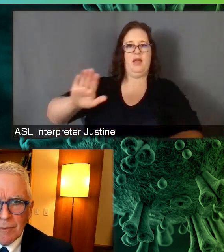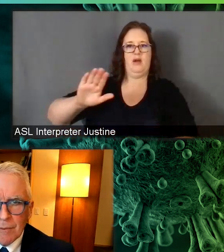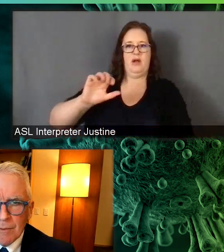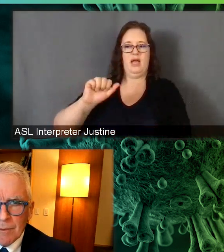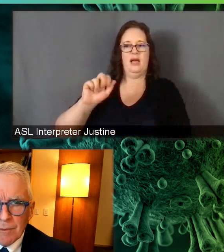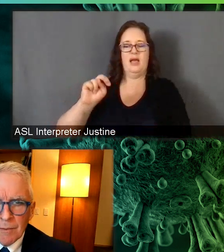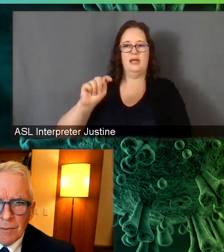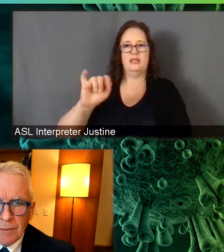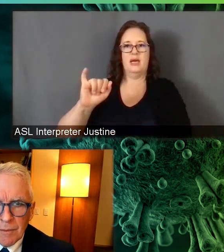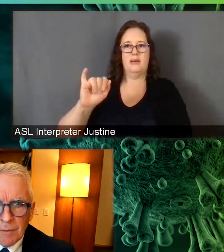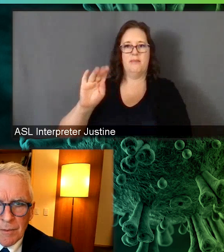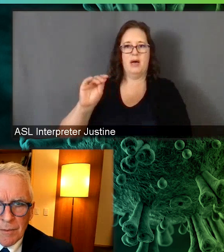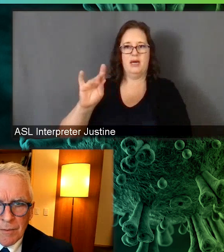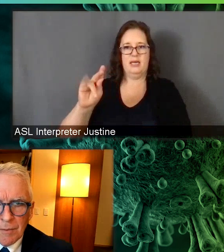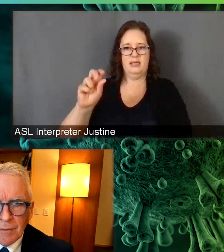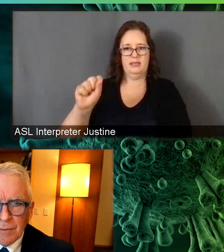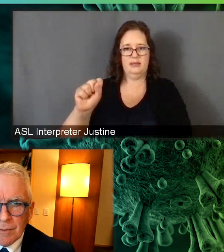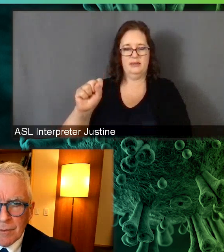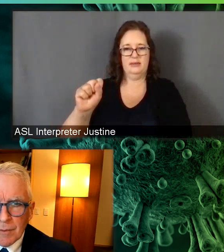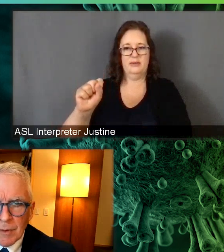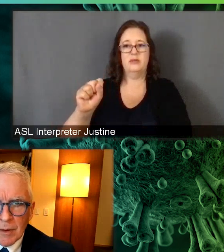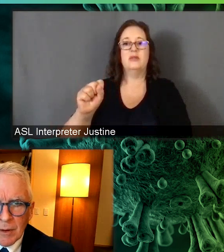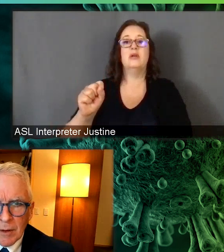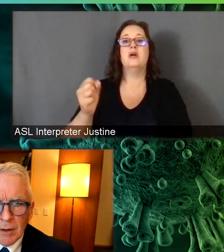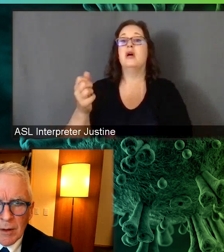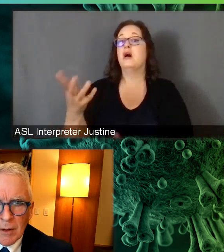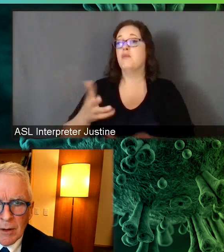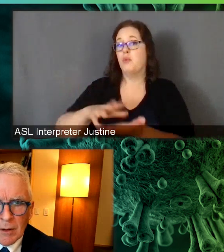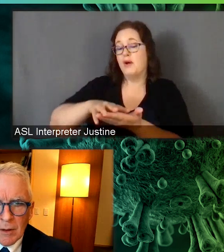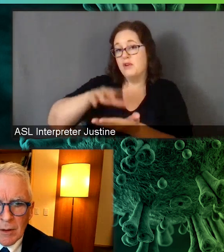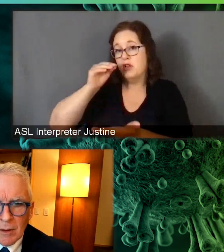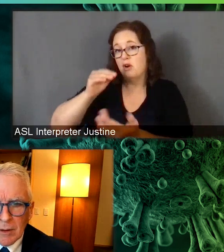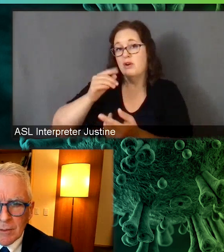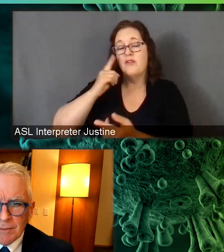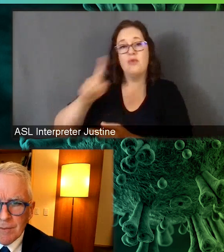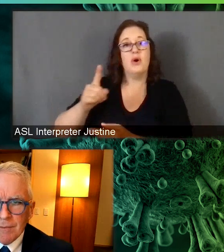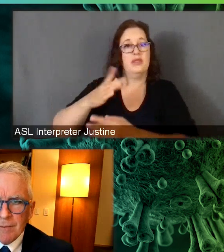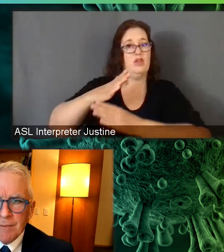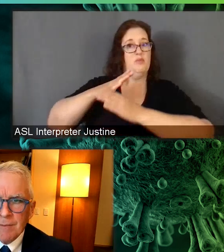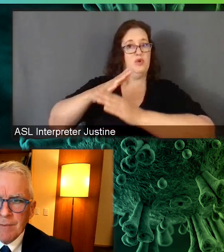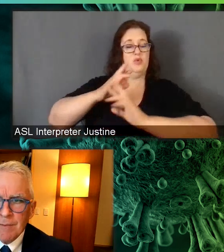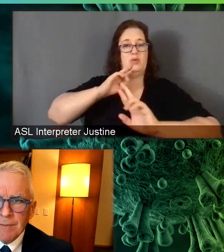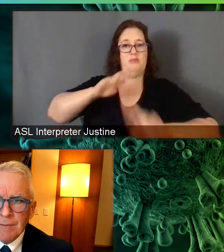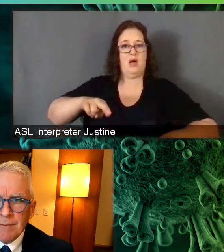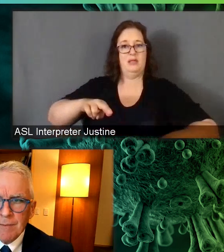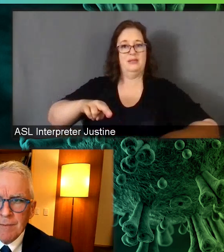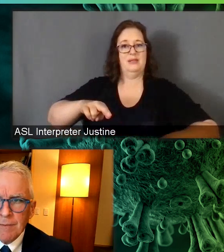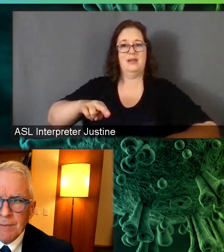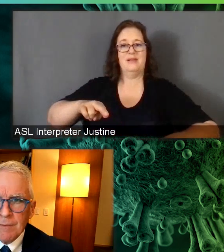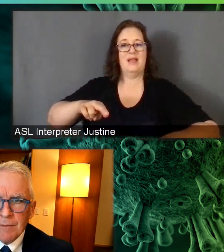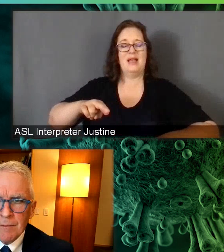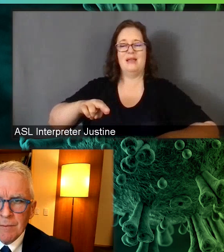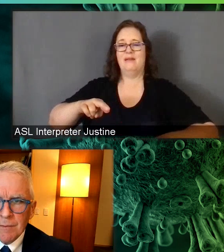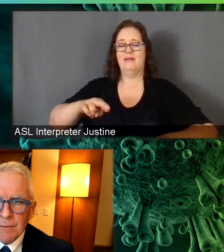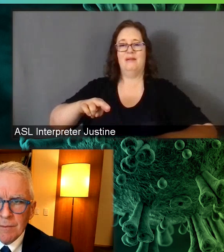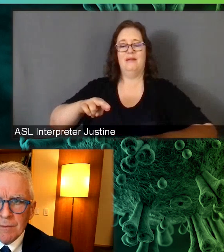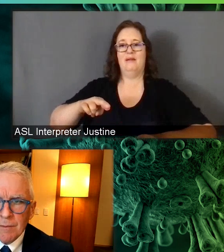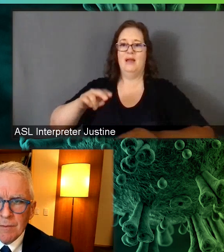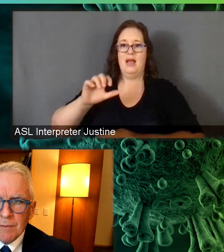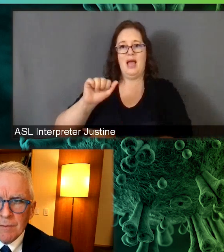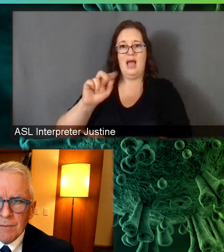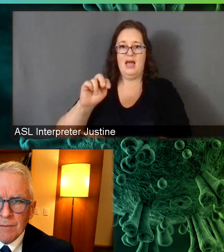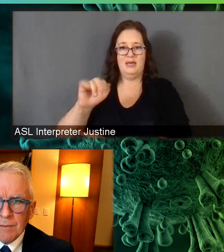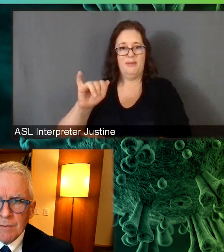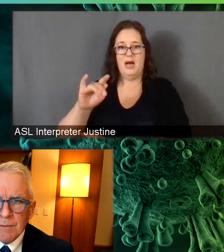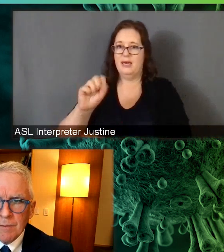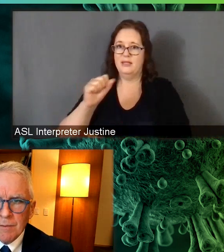What we're starting to learn more about are other aspects of the immune response. So antibodies aren't everything. And so the other big aspect of